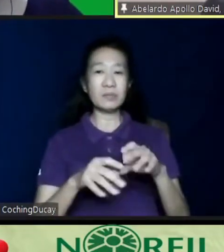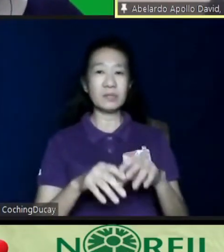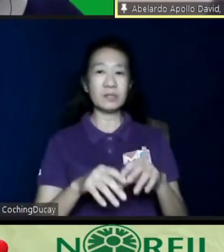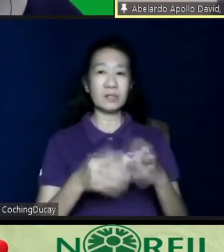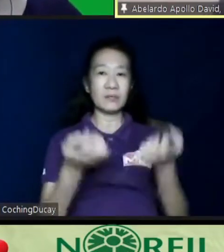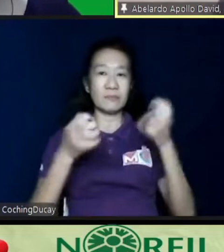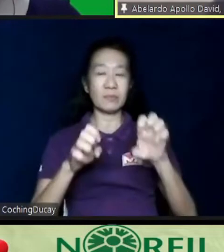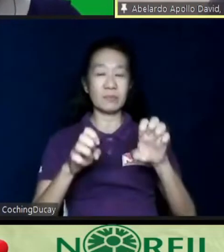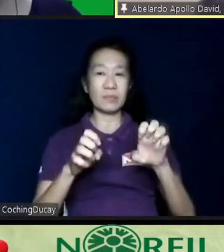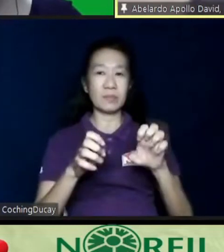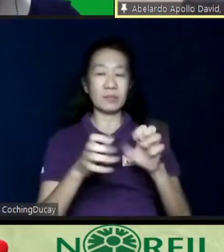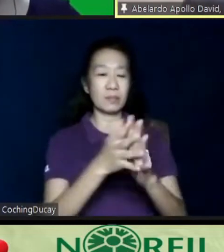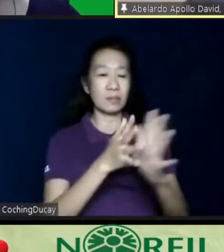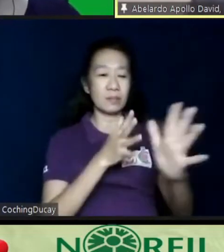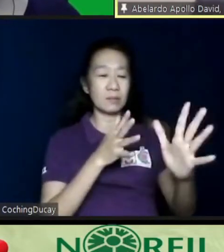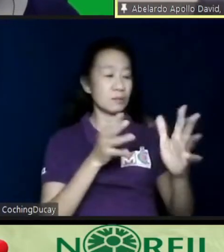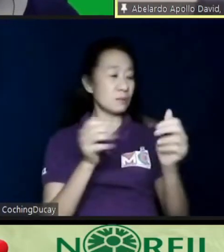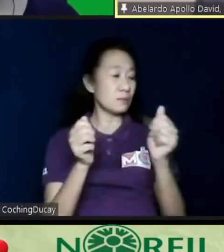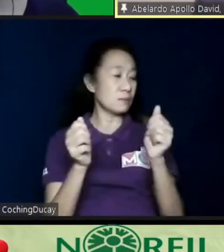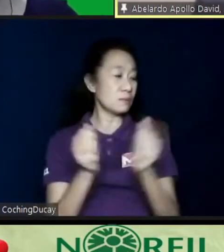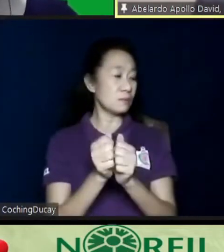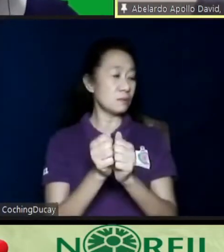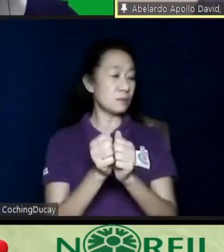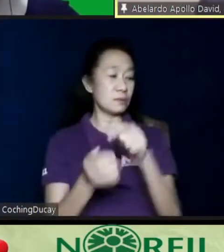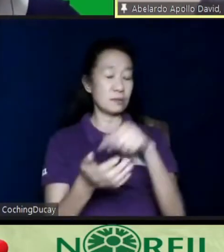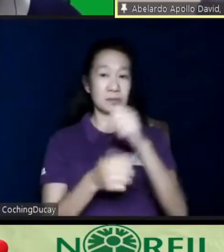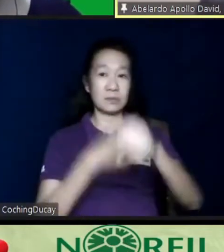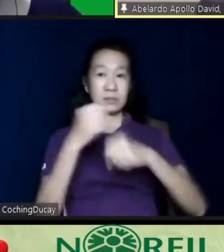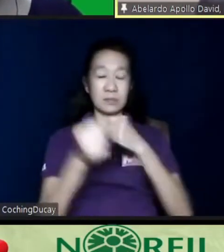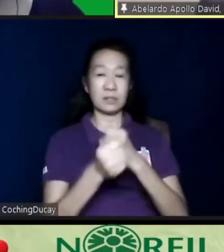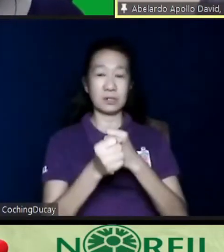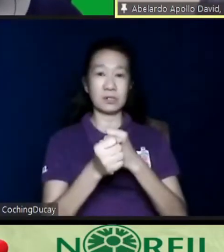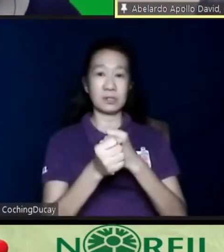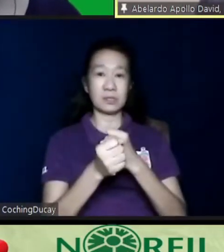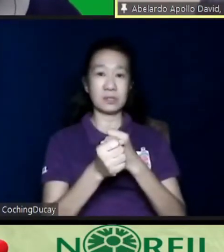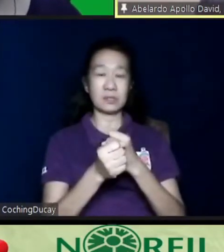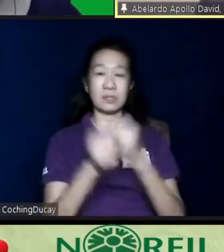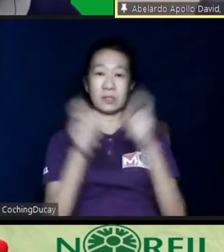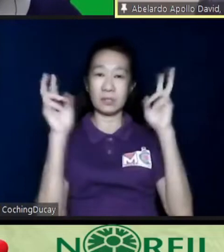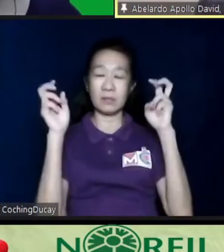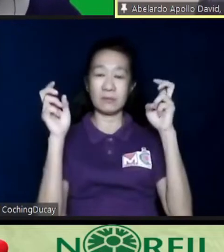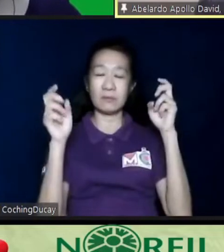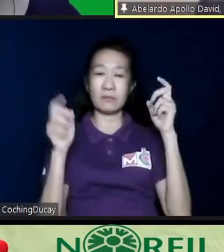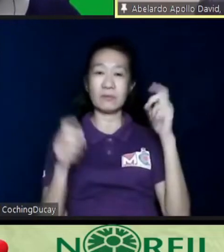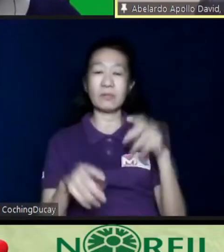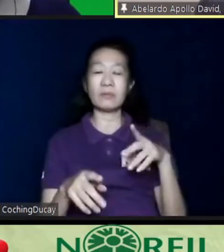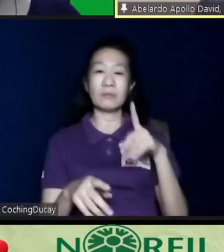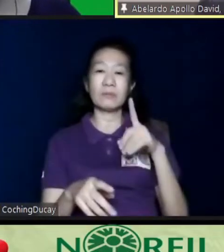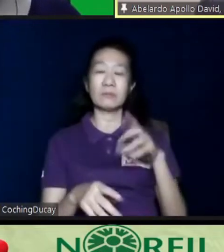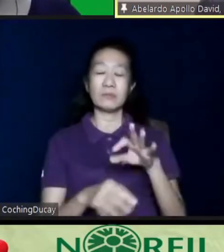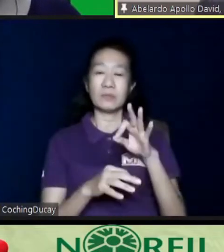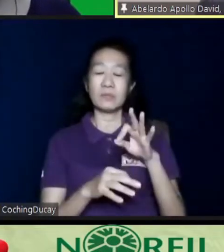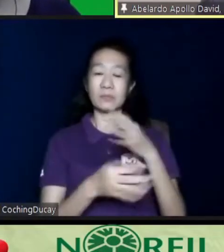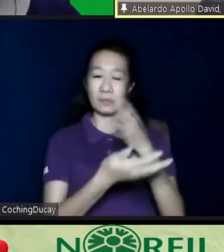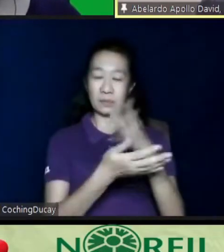Aligned with this year's theme, Empowering Families During Uncertain Times, I shall be sharing some